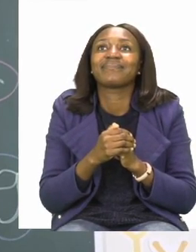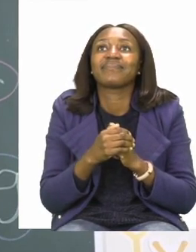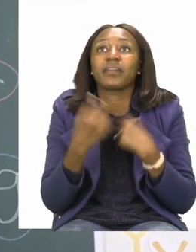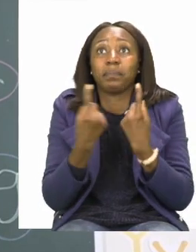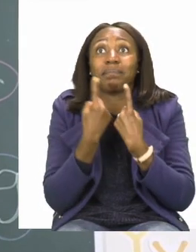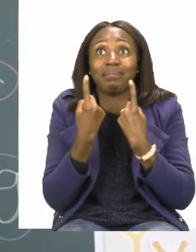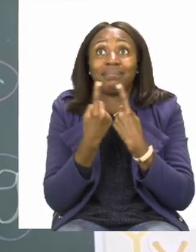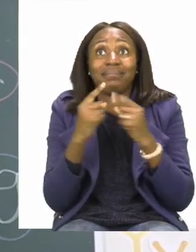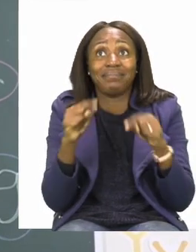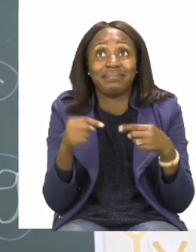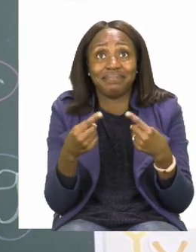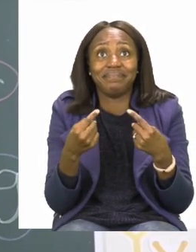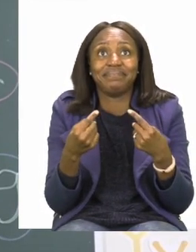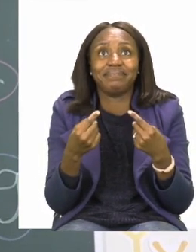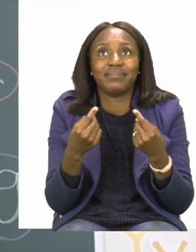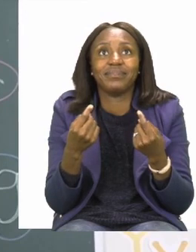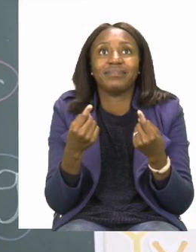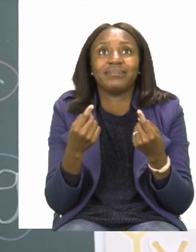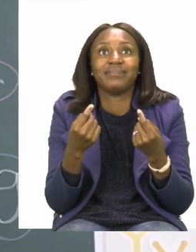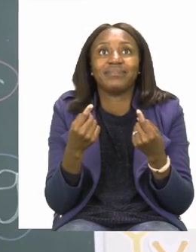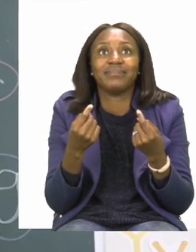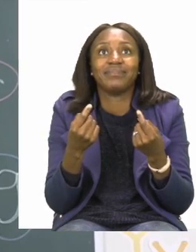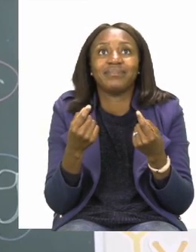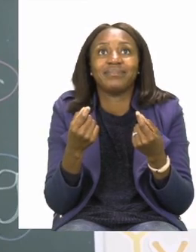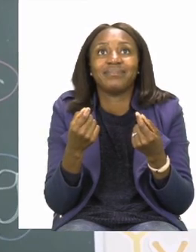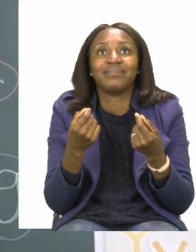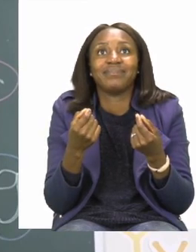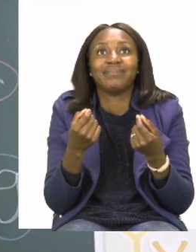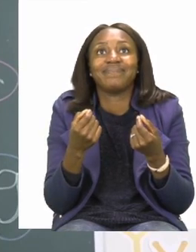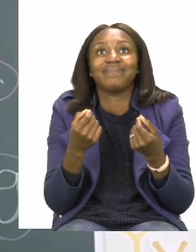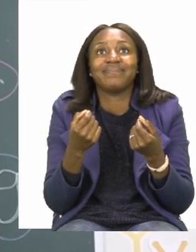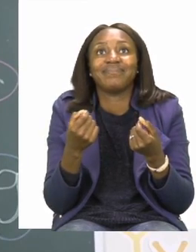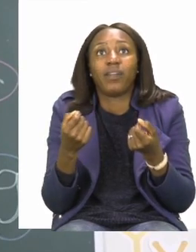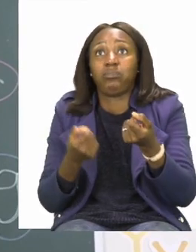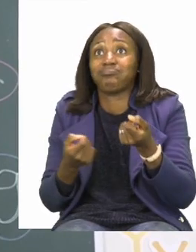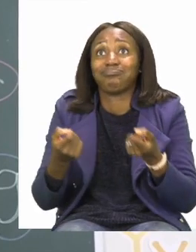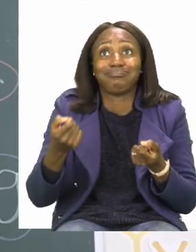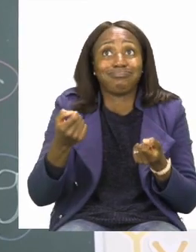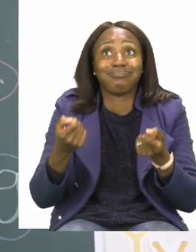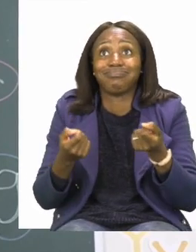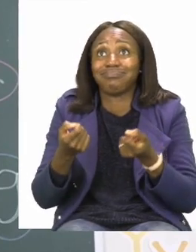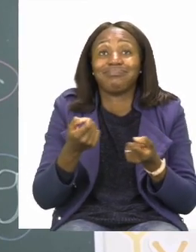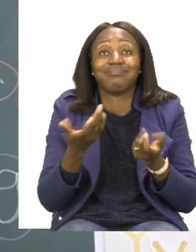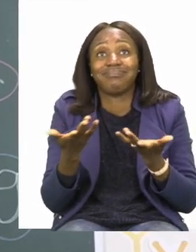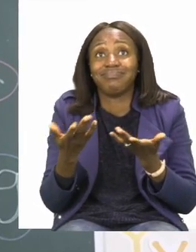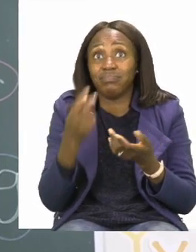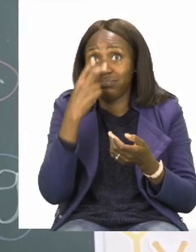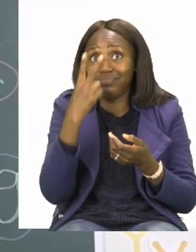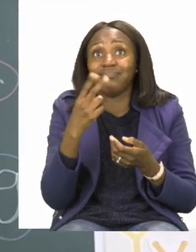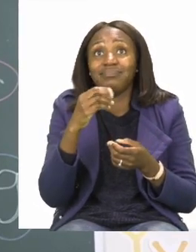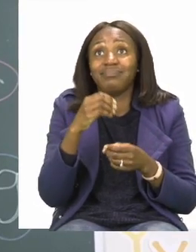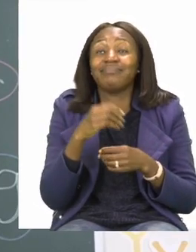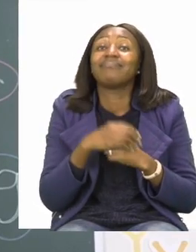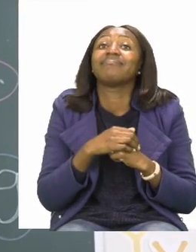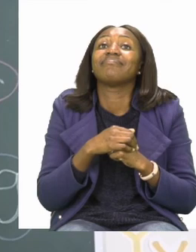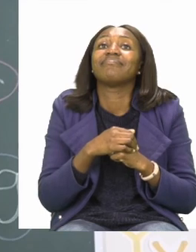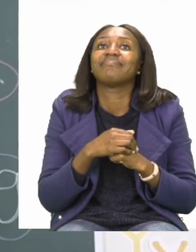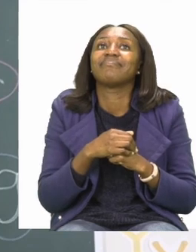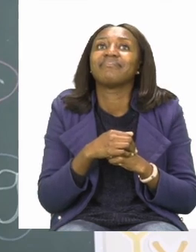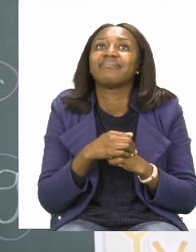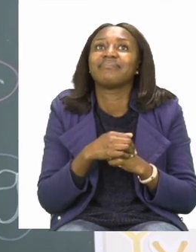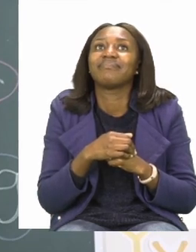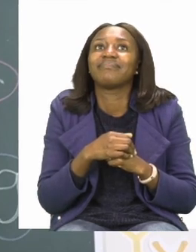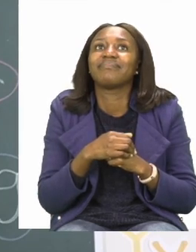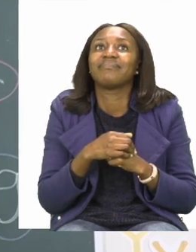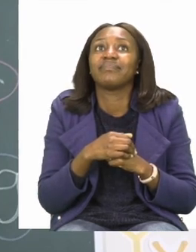toy. Today, I'm going to use our toy, and let's see if it's going to float or sink.